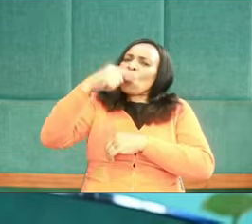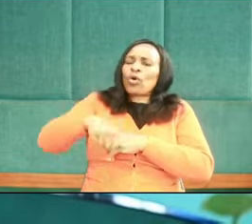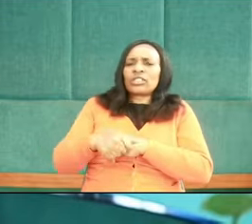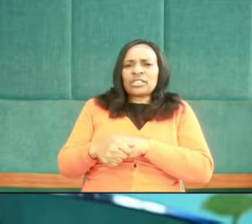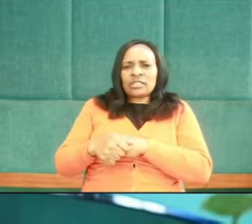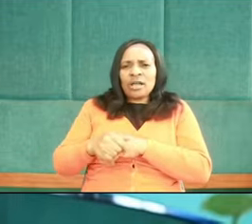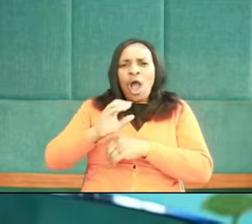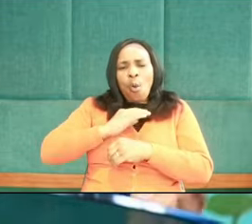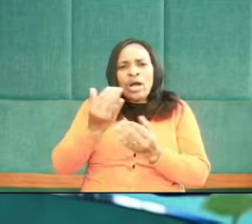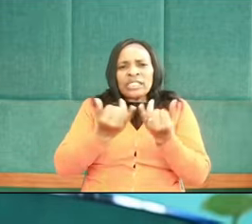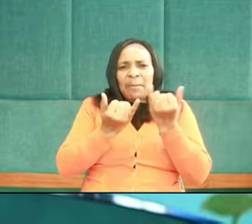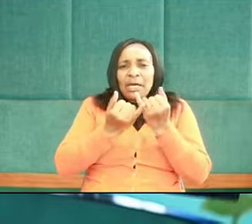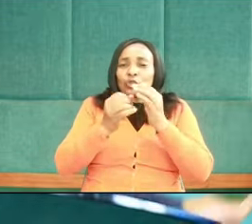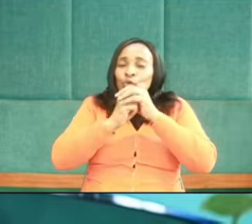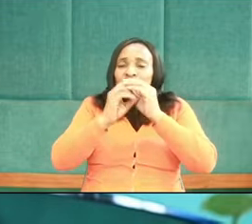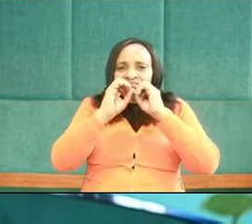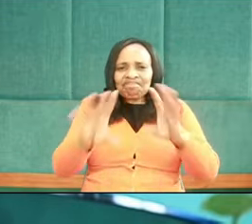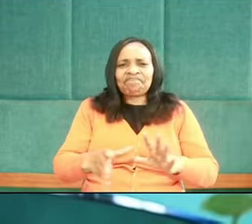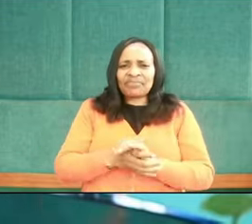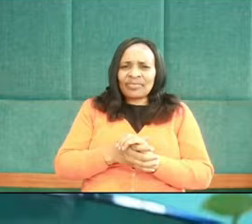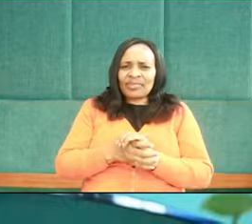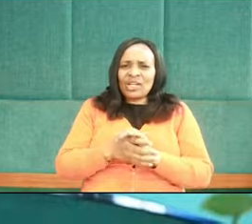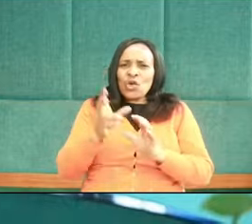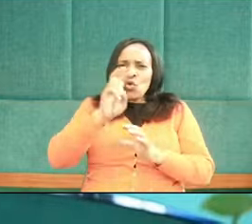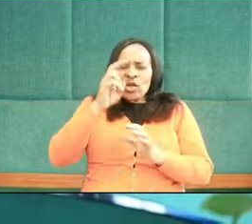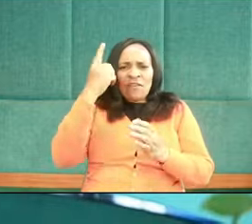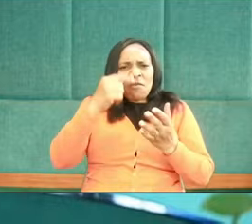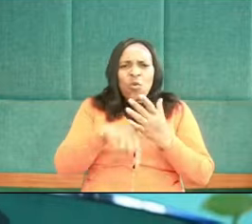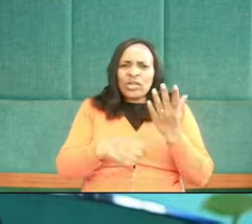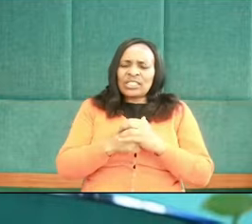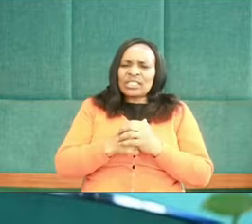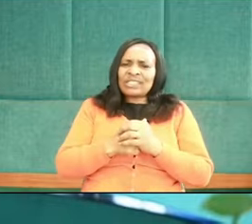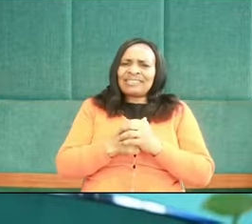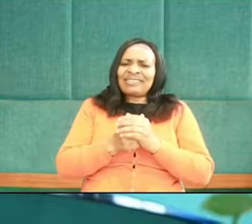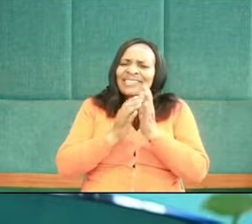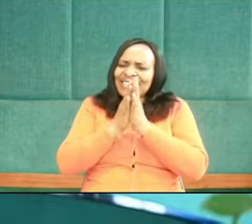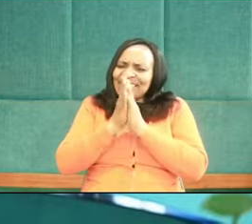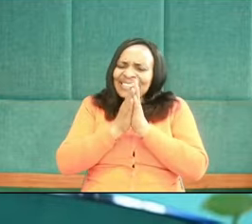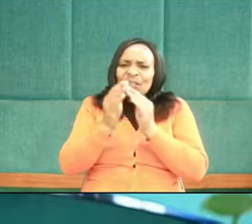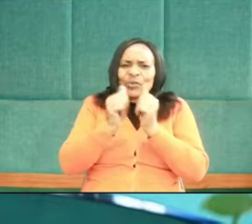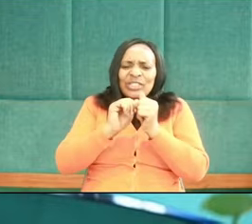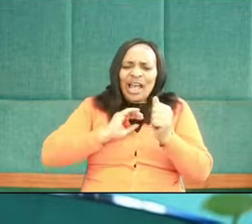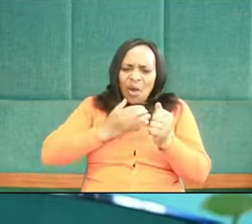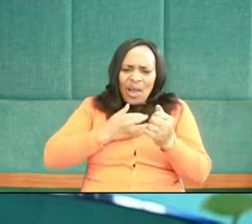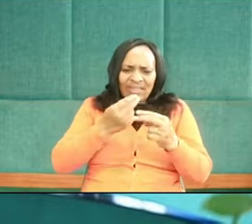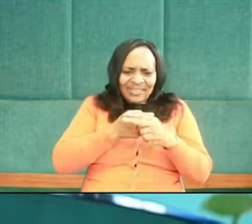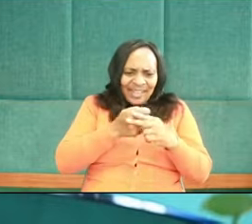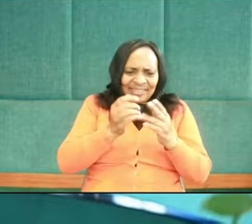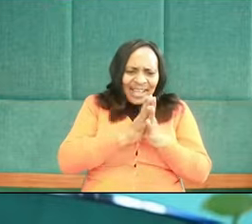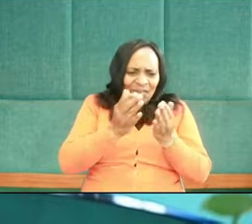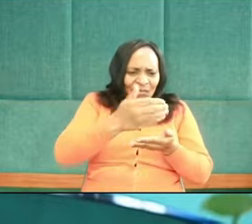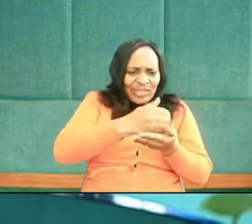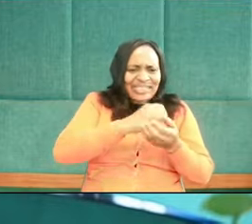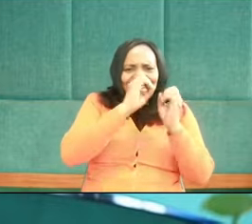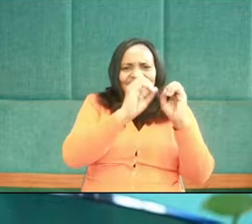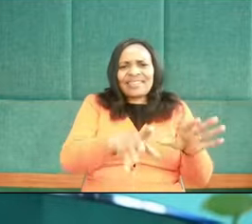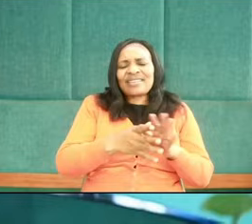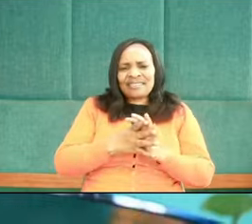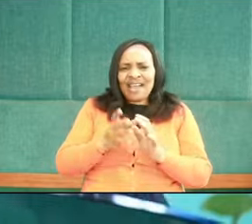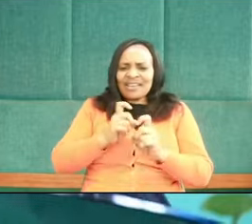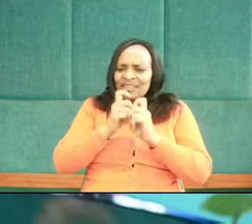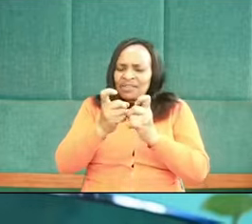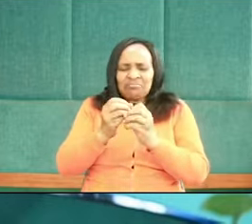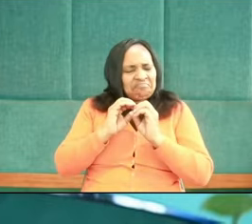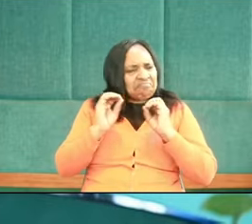Sabbath worship? What is he looking for if he's not interested in our tithe, our offering, our gifts?